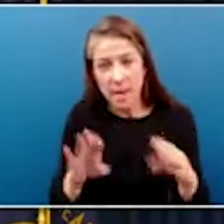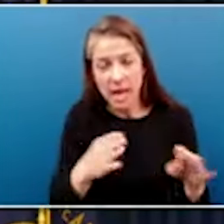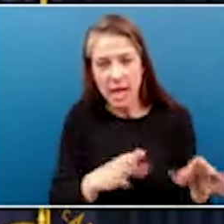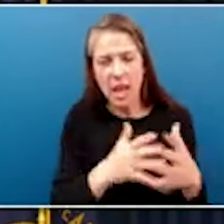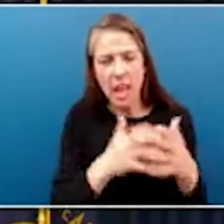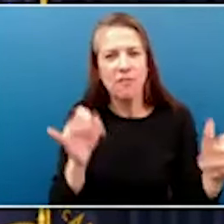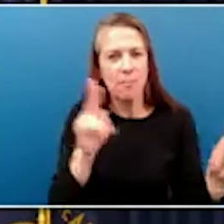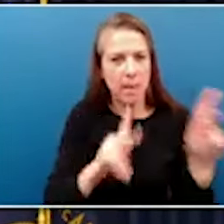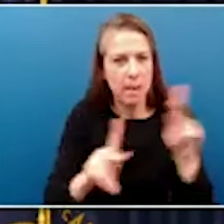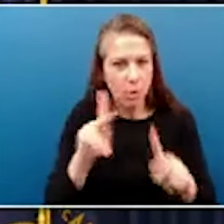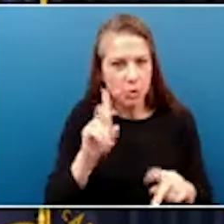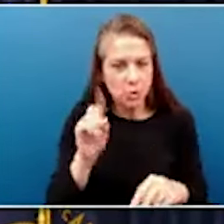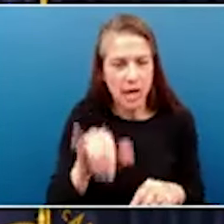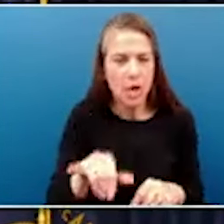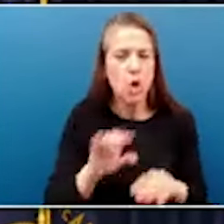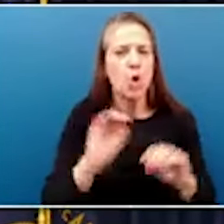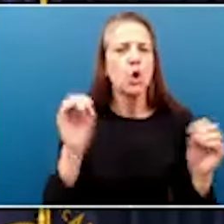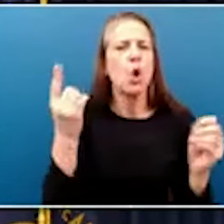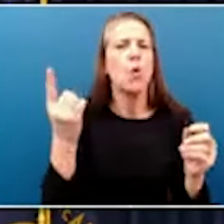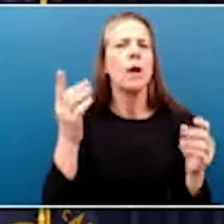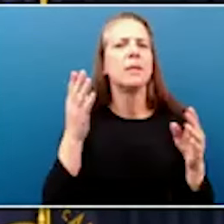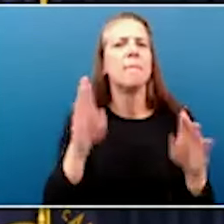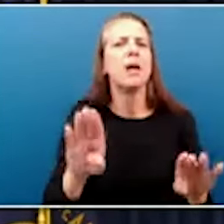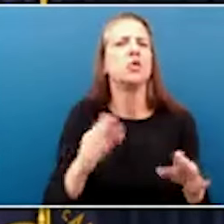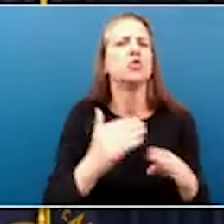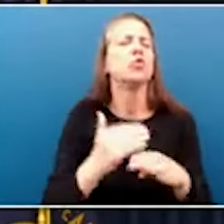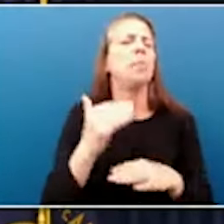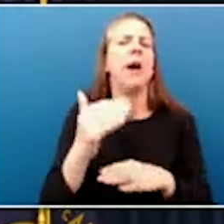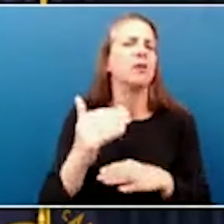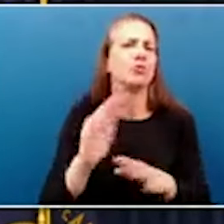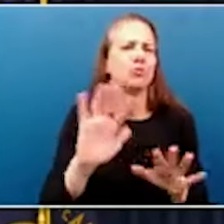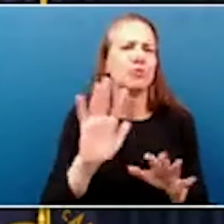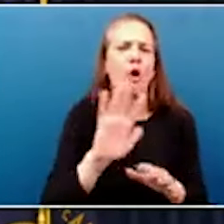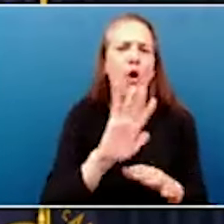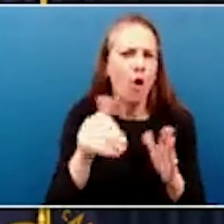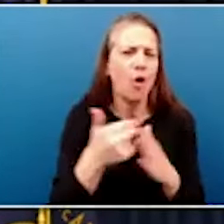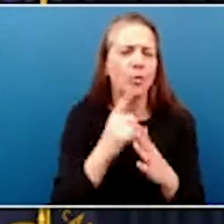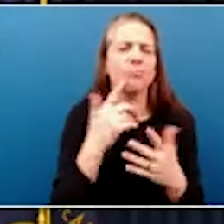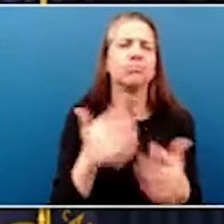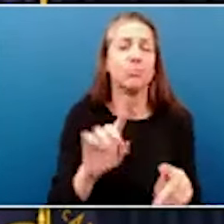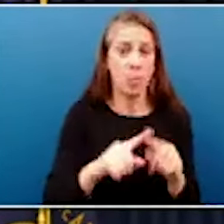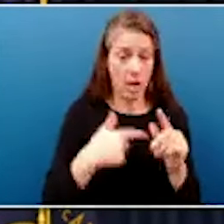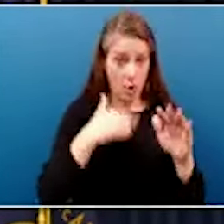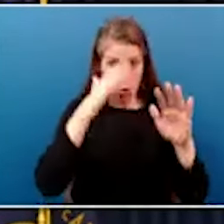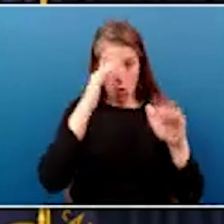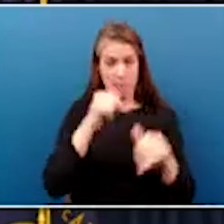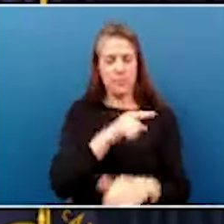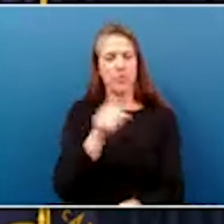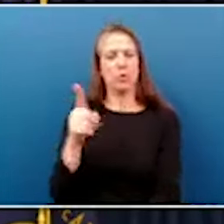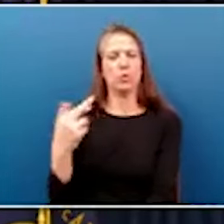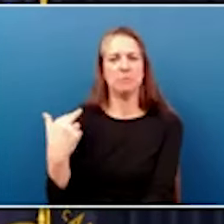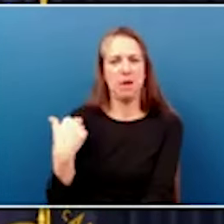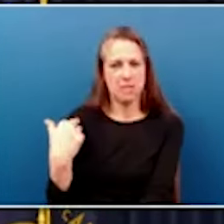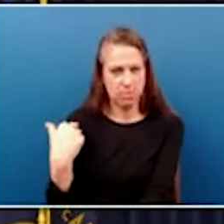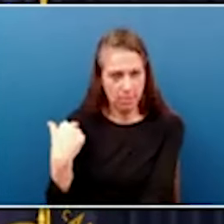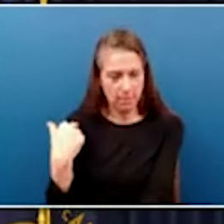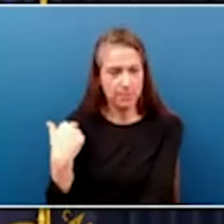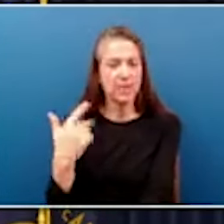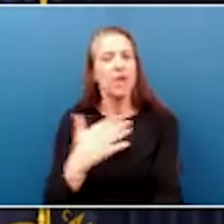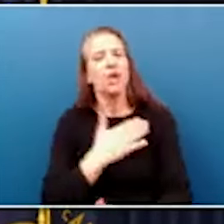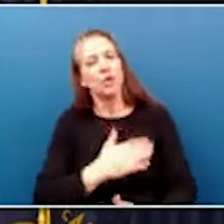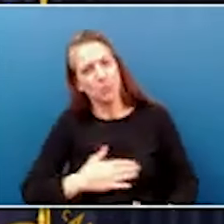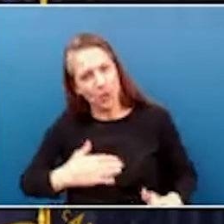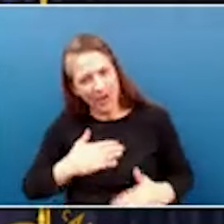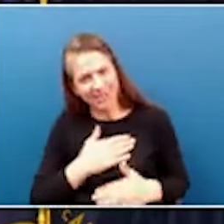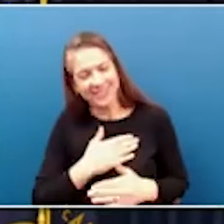so that nobody is betting too much. What I hope is that everybody does it responsibly, but enjoys it. And I guess it gives you